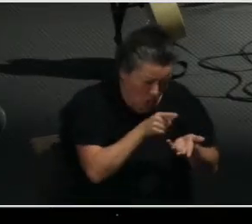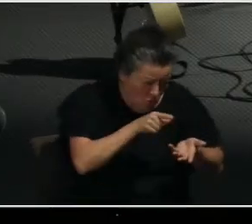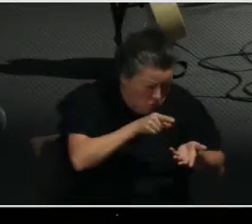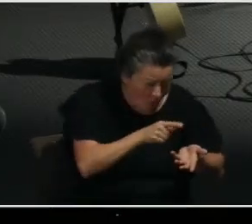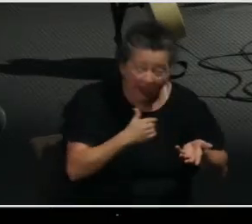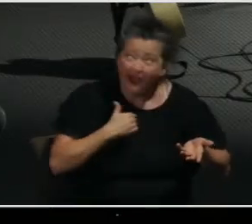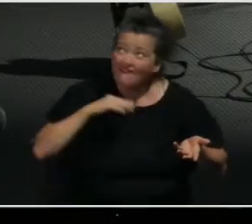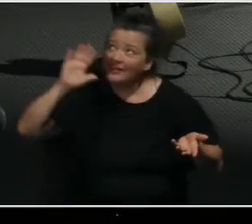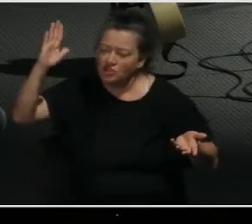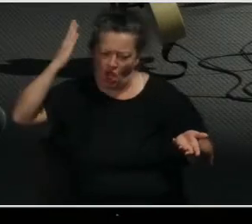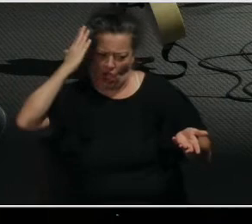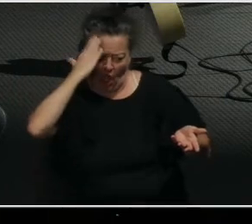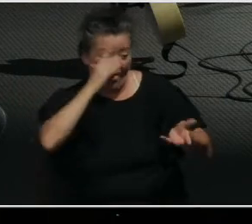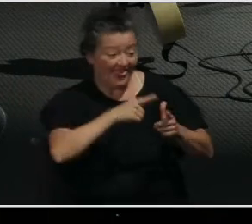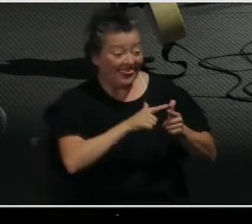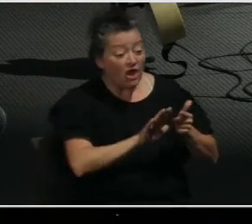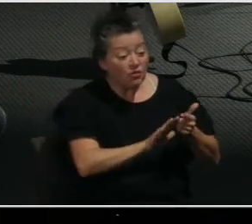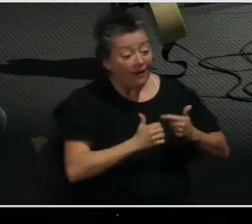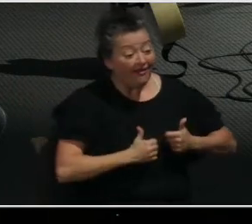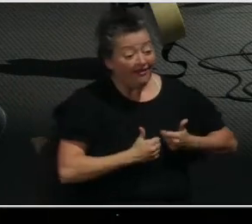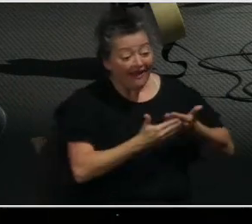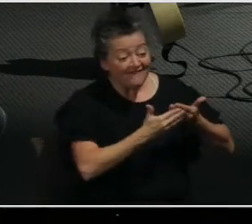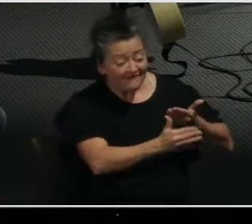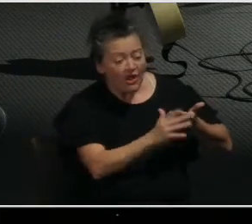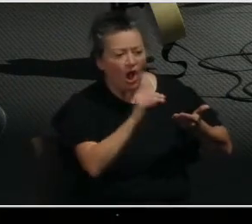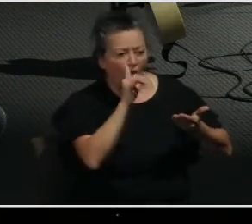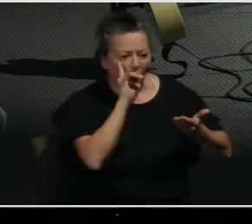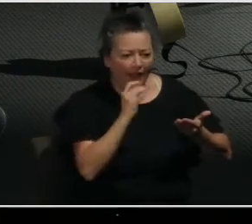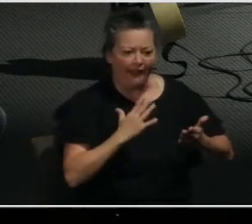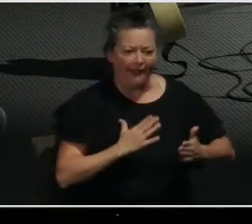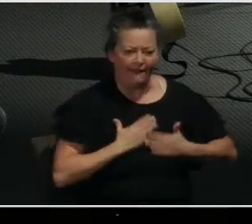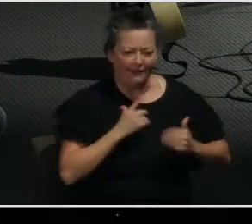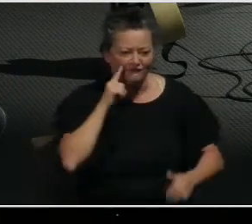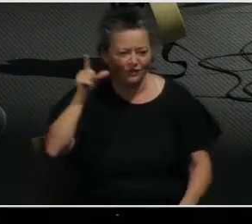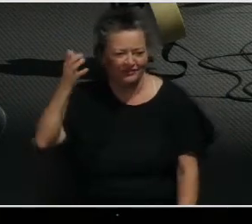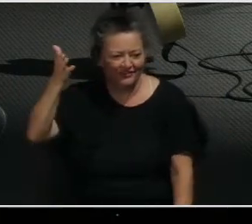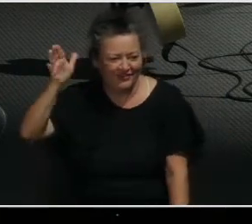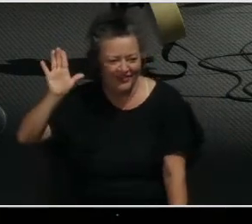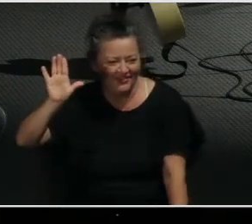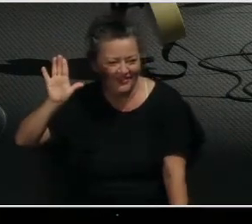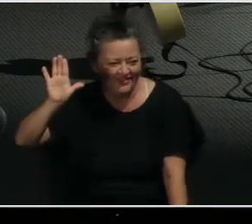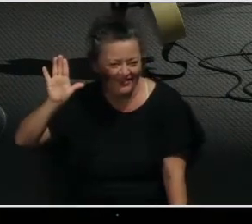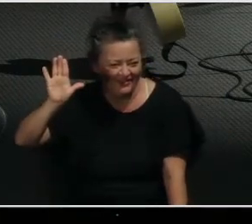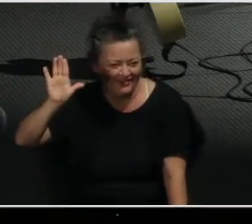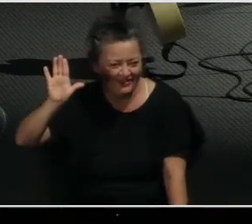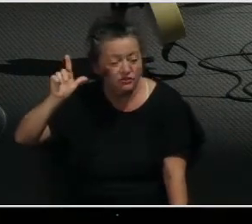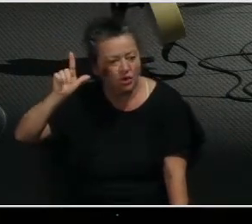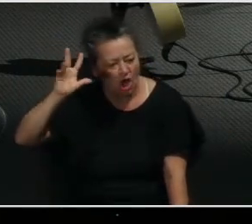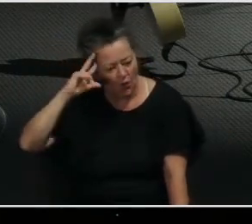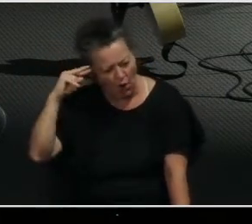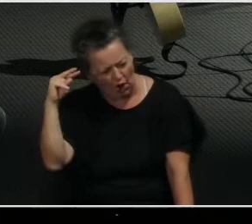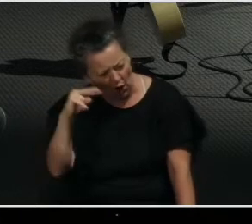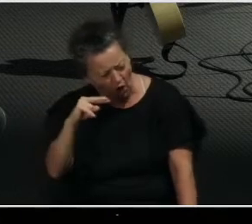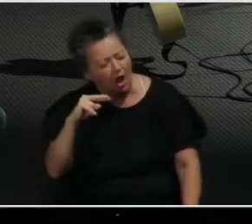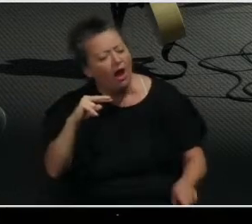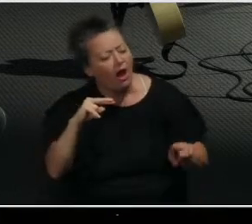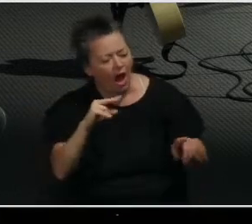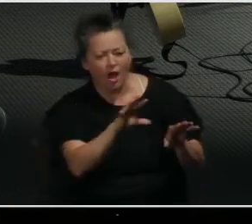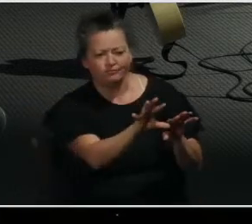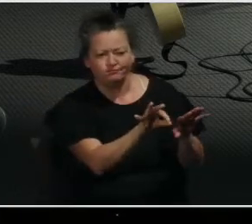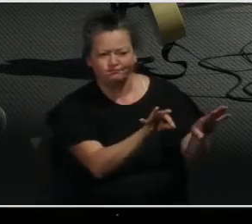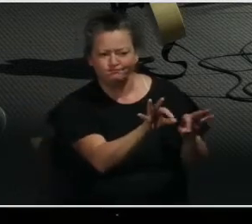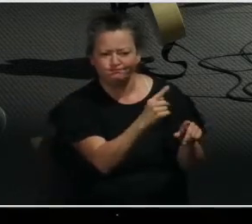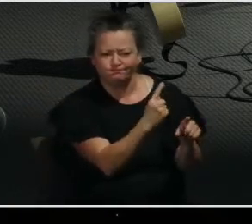live God-pleasing lives. Why pray this prayer request? It's so that we can live God